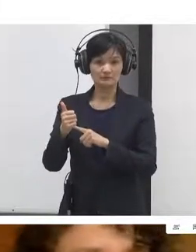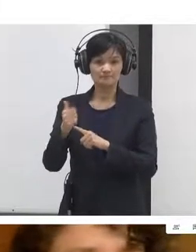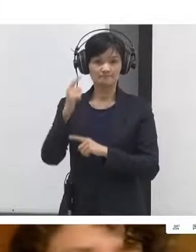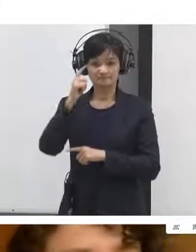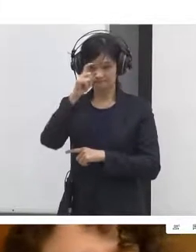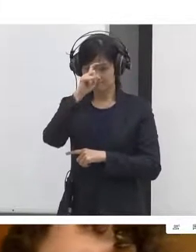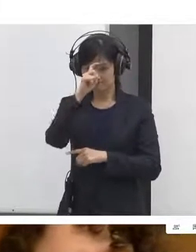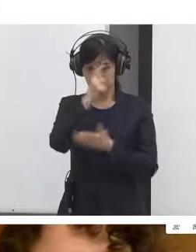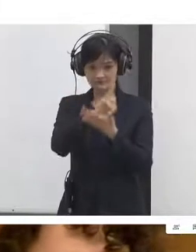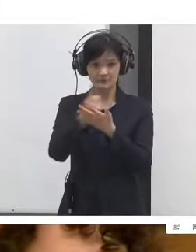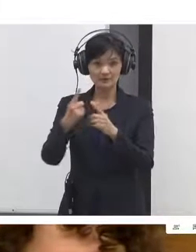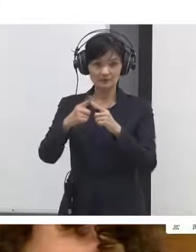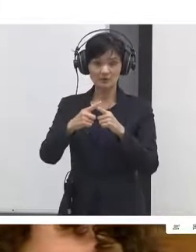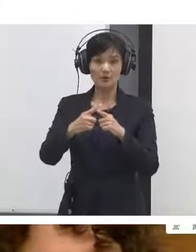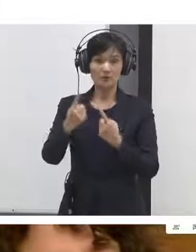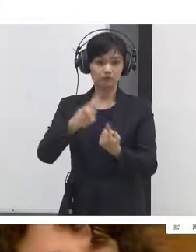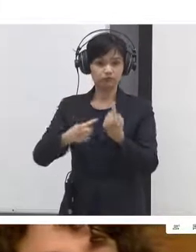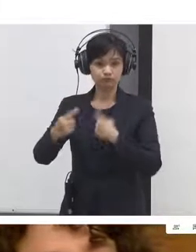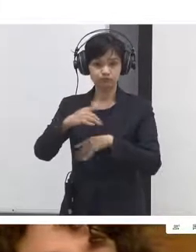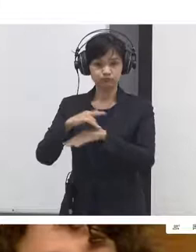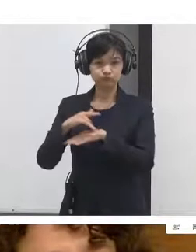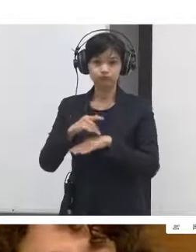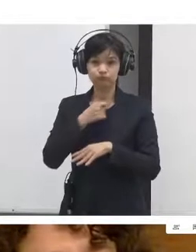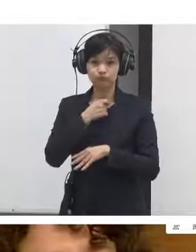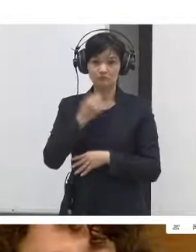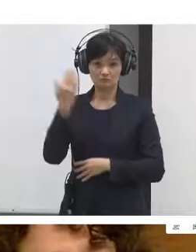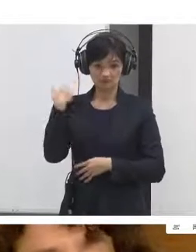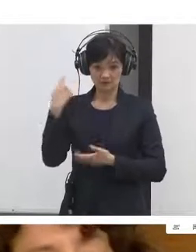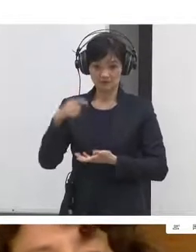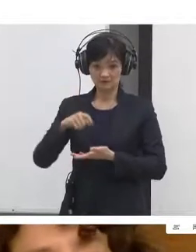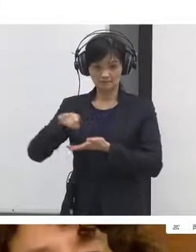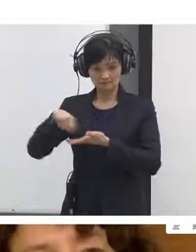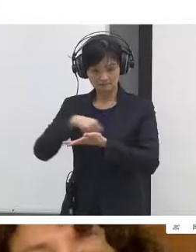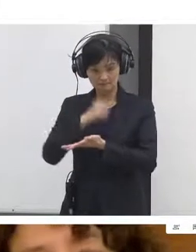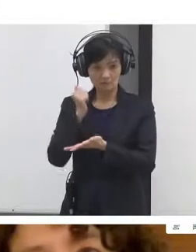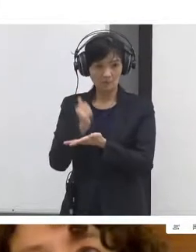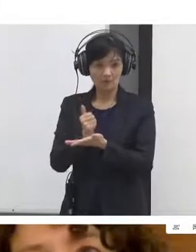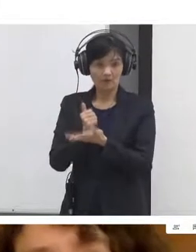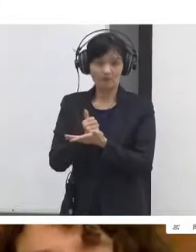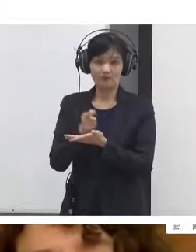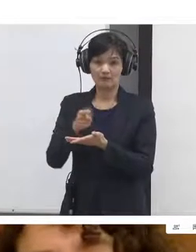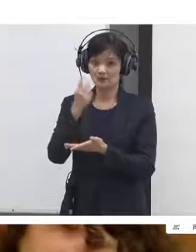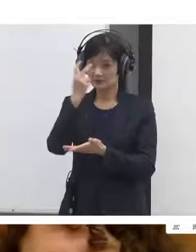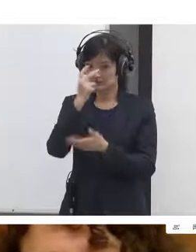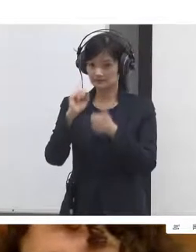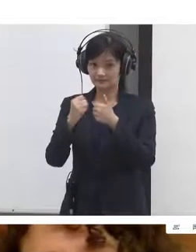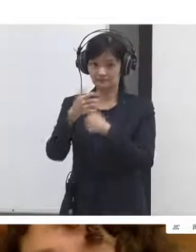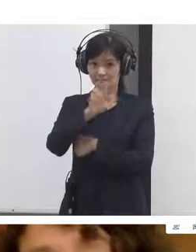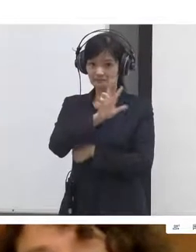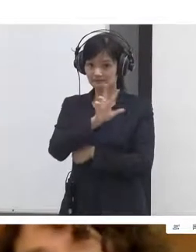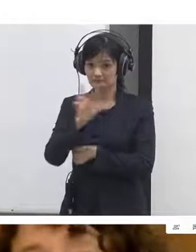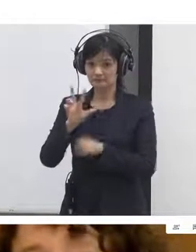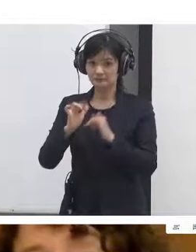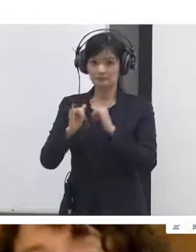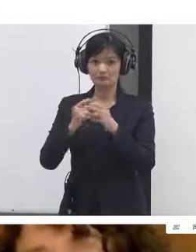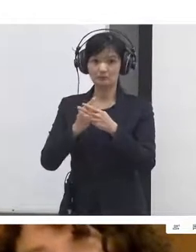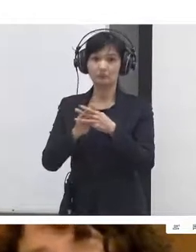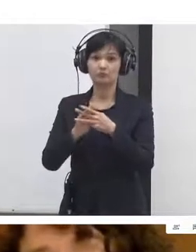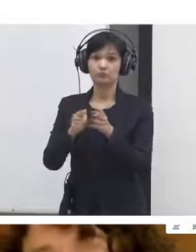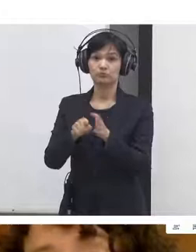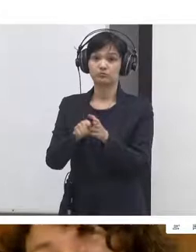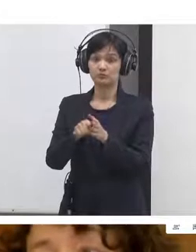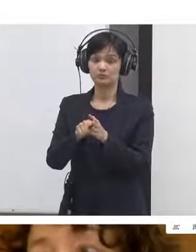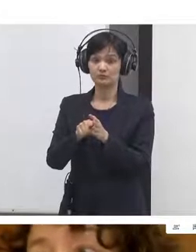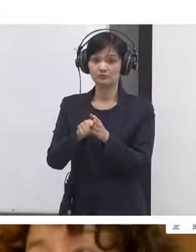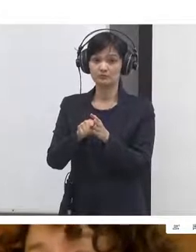recursive public he was speaking to internet communities who in a very self-aware